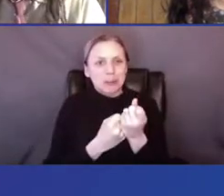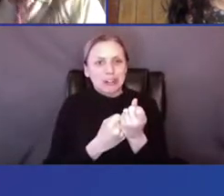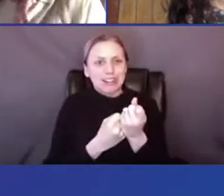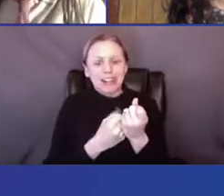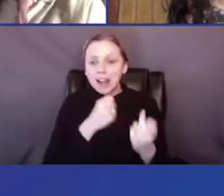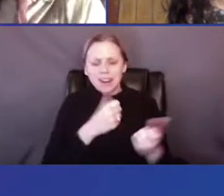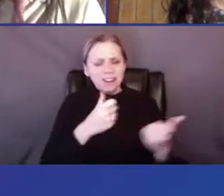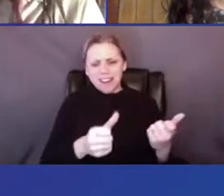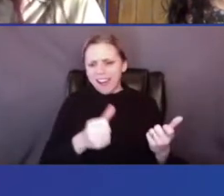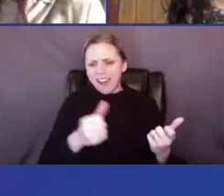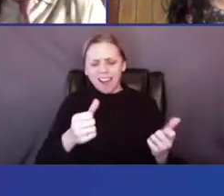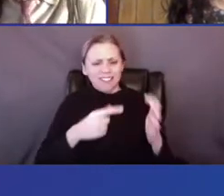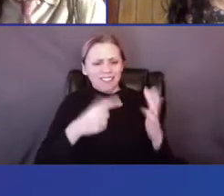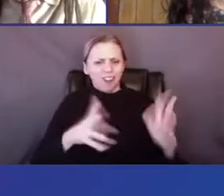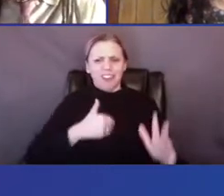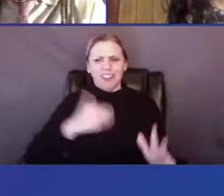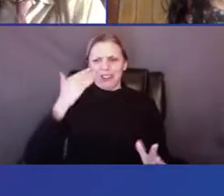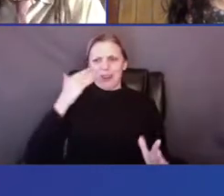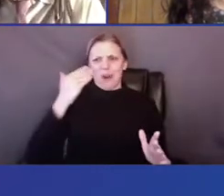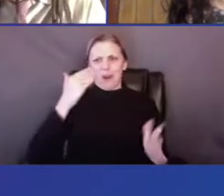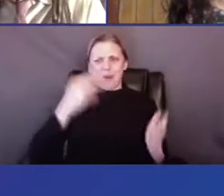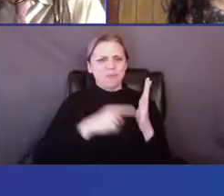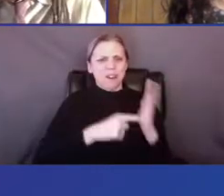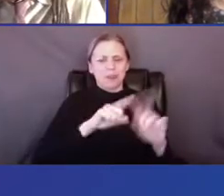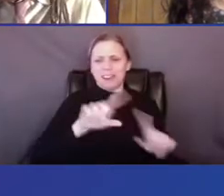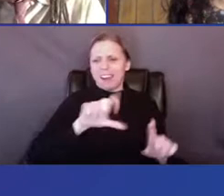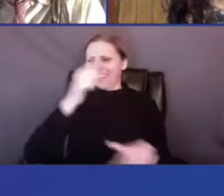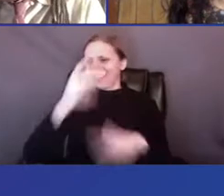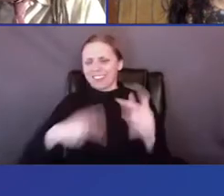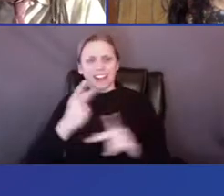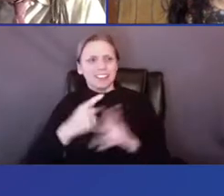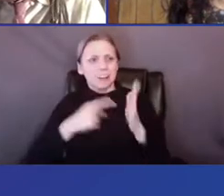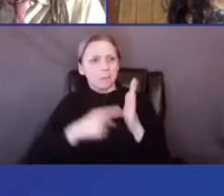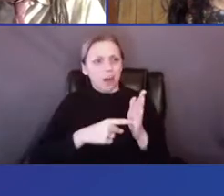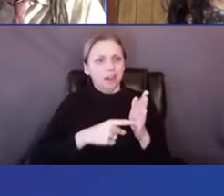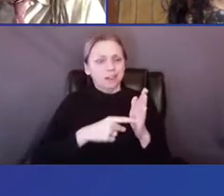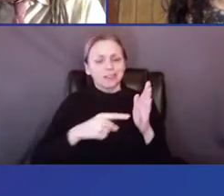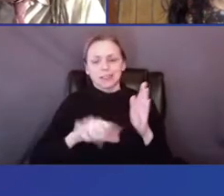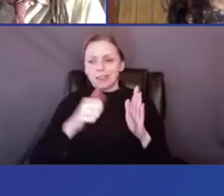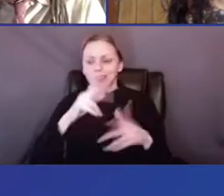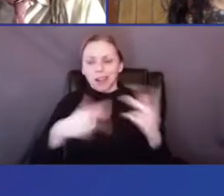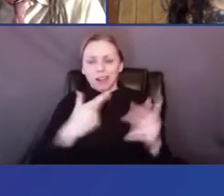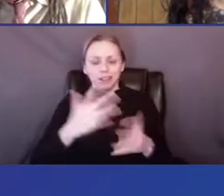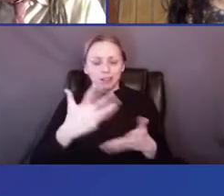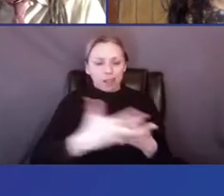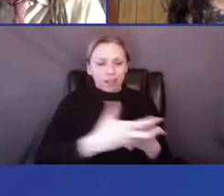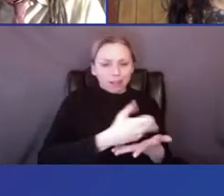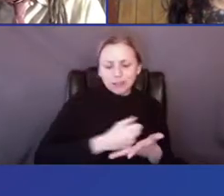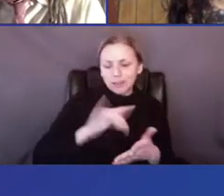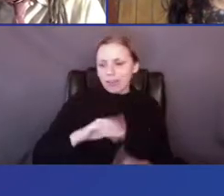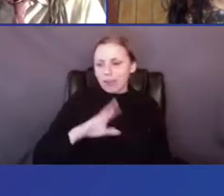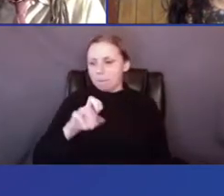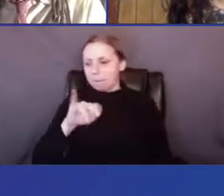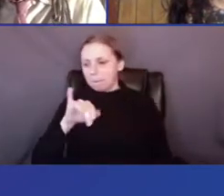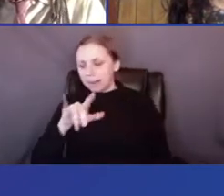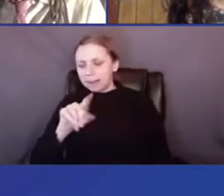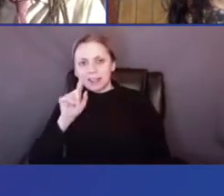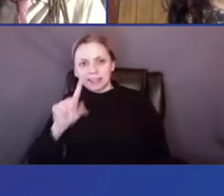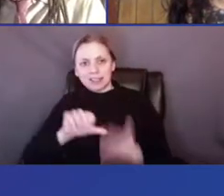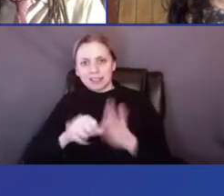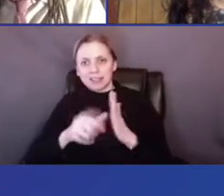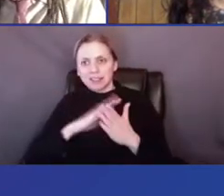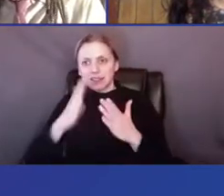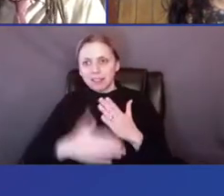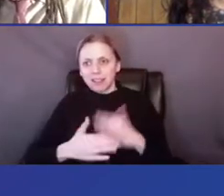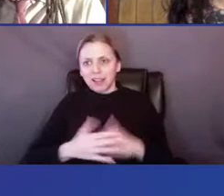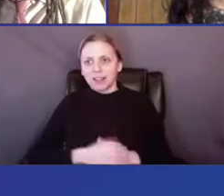models, but, but alternatives, alternative, uh, collectivities such that Benedict is pointing us to at the end and that everyone